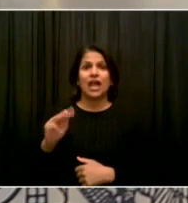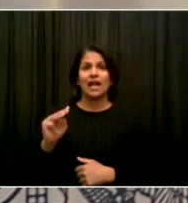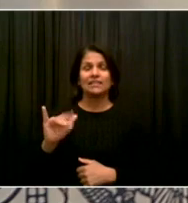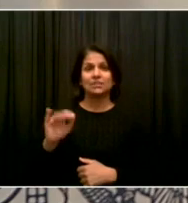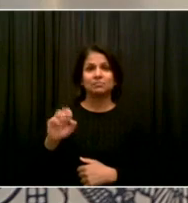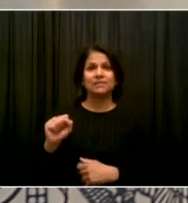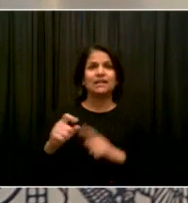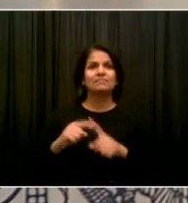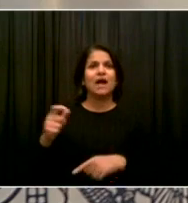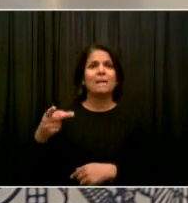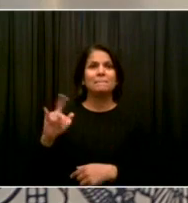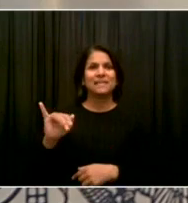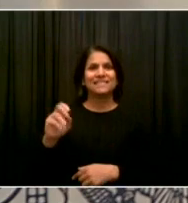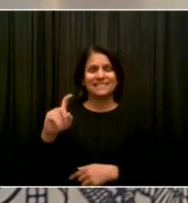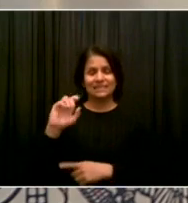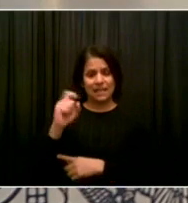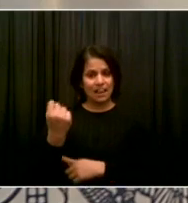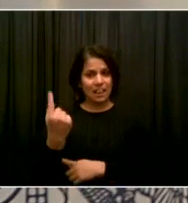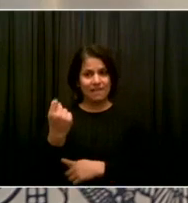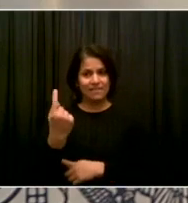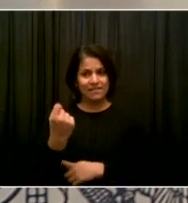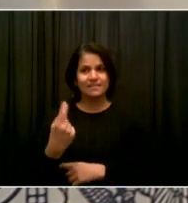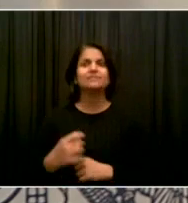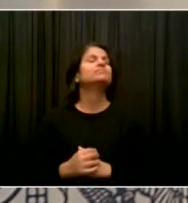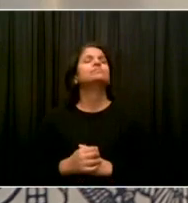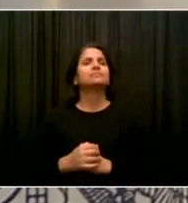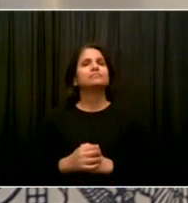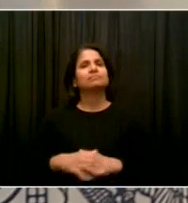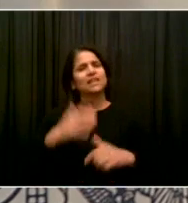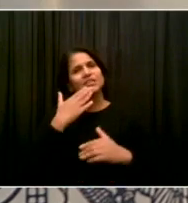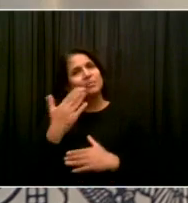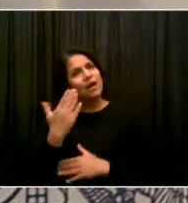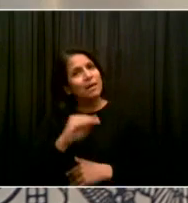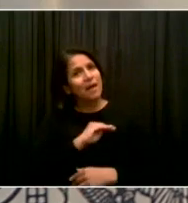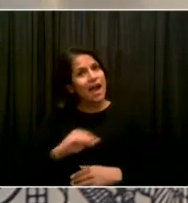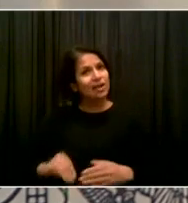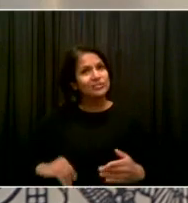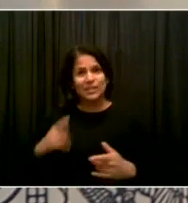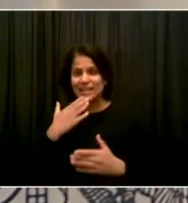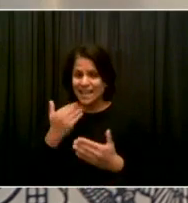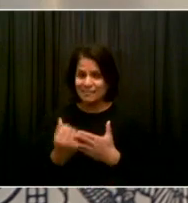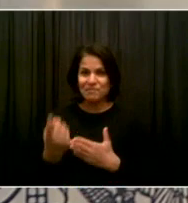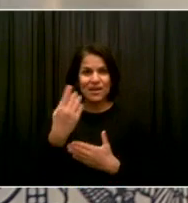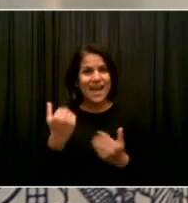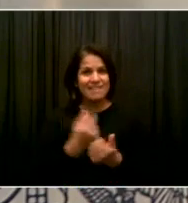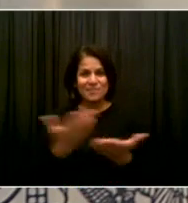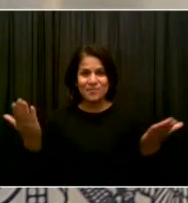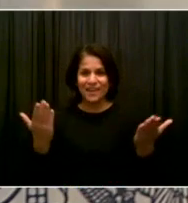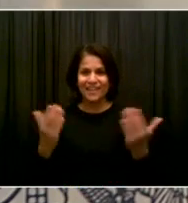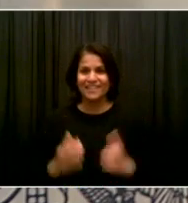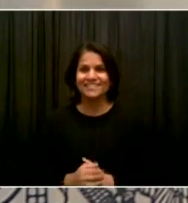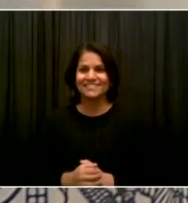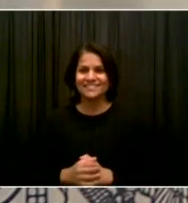And good morning, Mr. Mayor and everyone on the call. Can you hear me OK? Yes, James, you sound like you're on site somewhere.